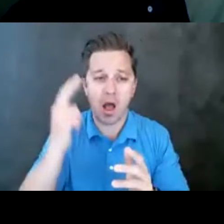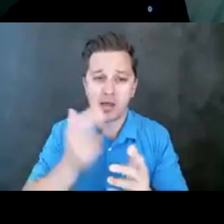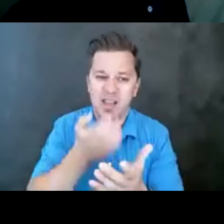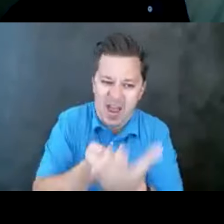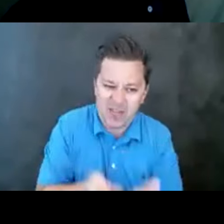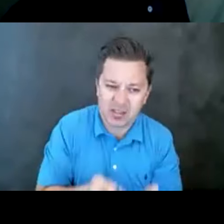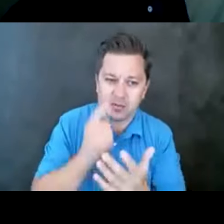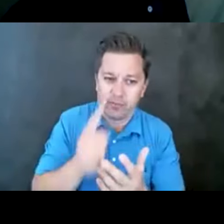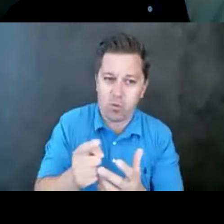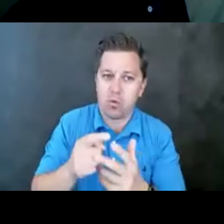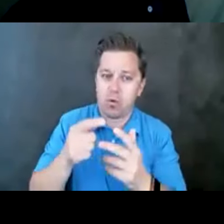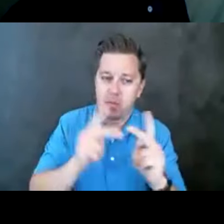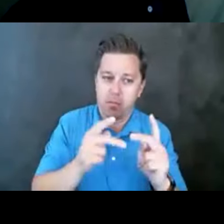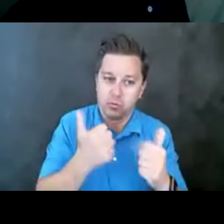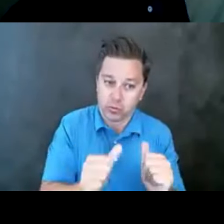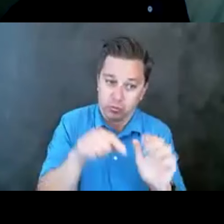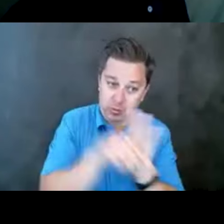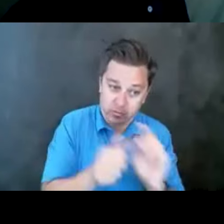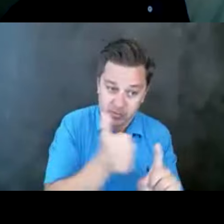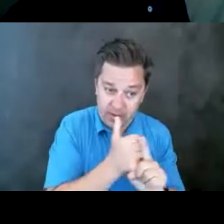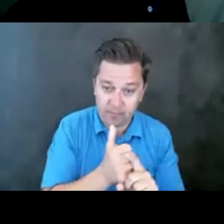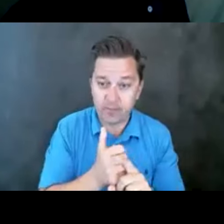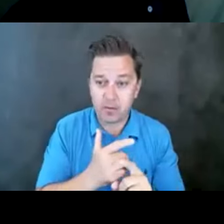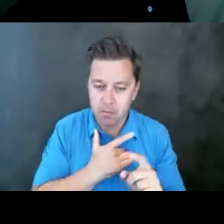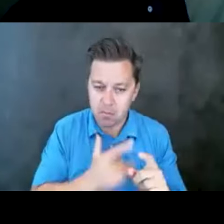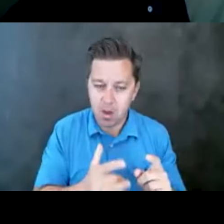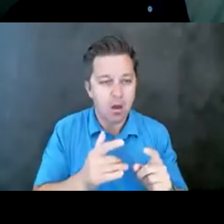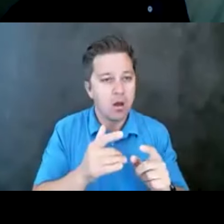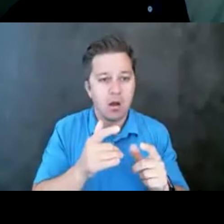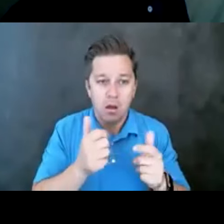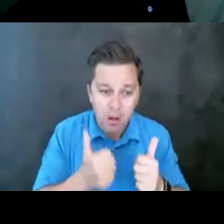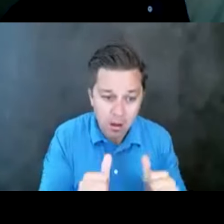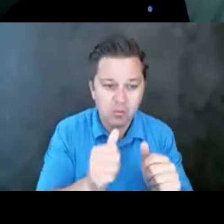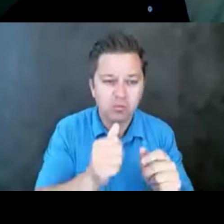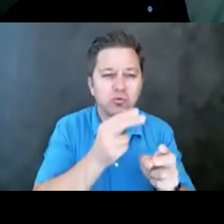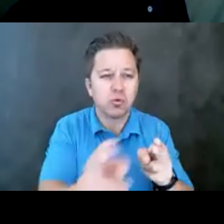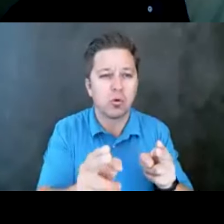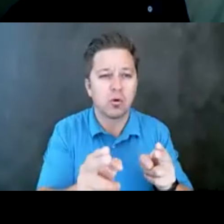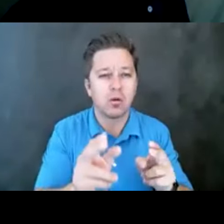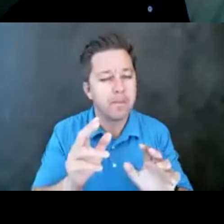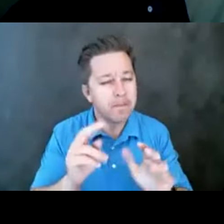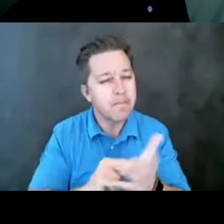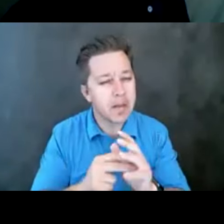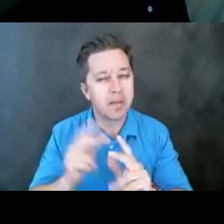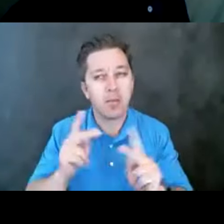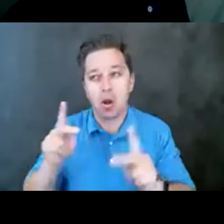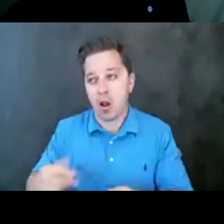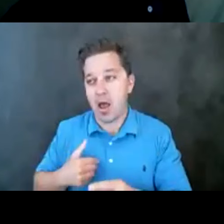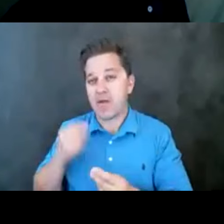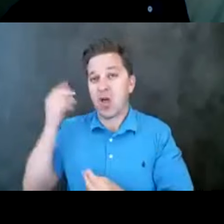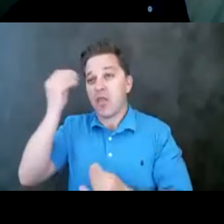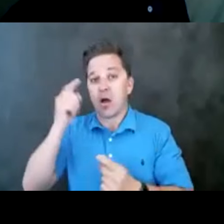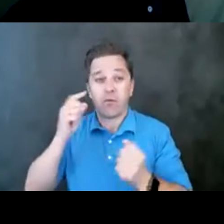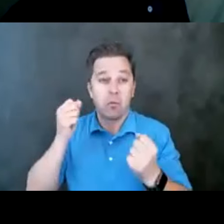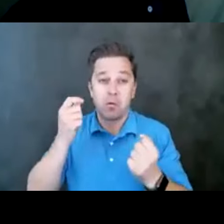show that the crisis is typically fairly short-lived. Now, what I mean by that is someone may have thoughts of suicide for months or